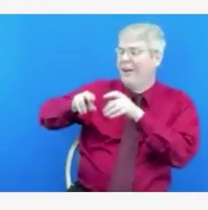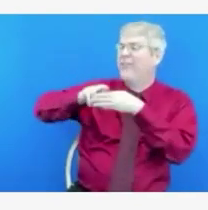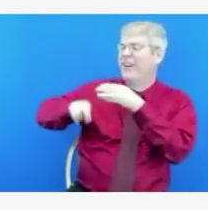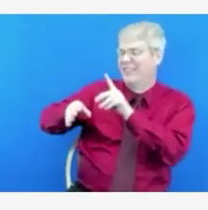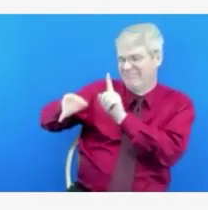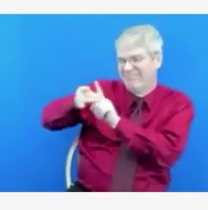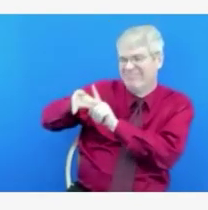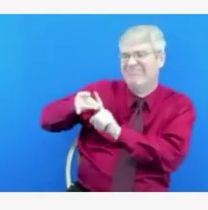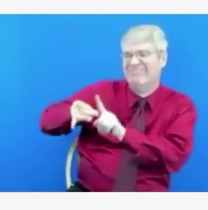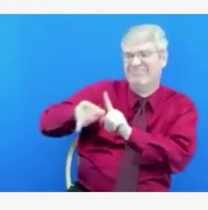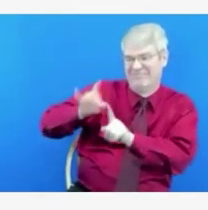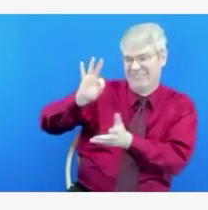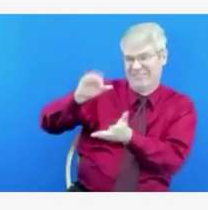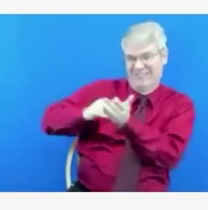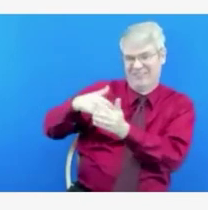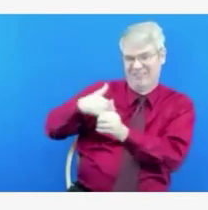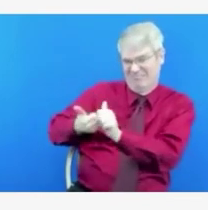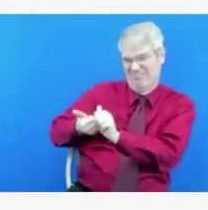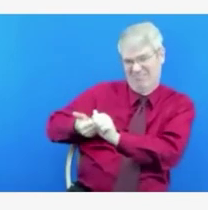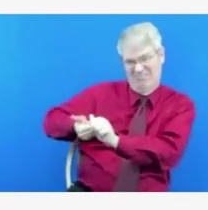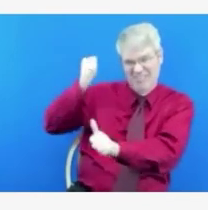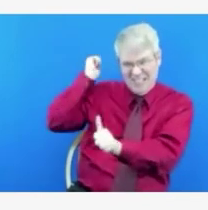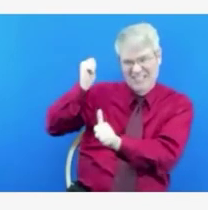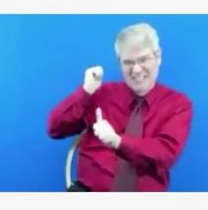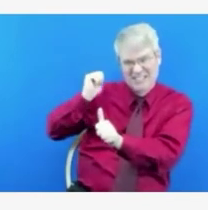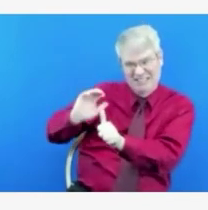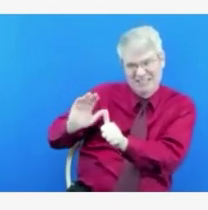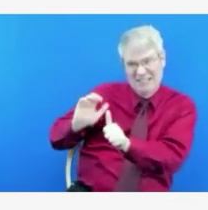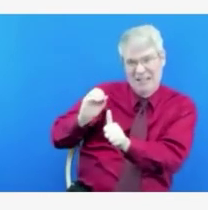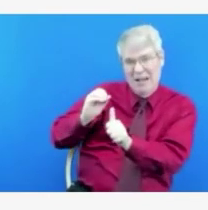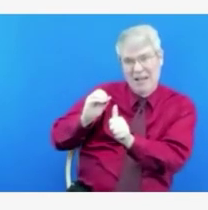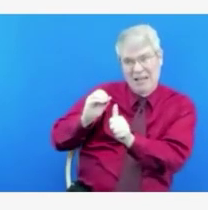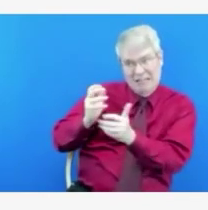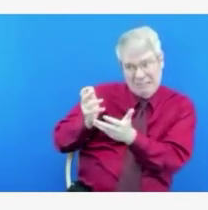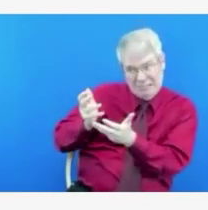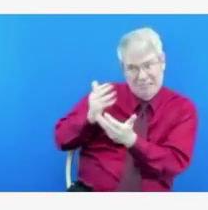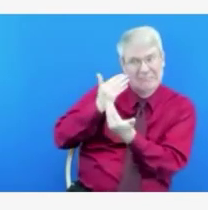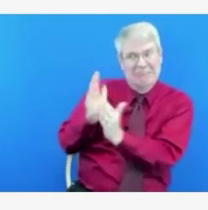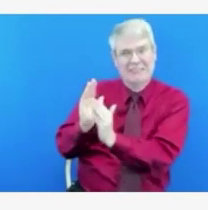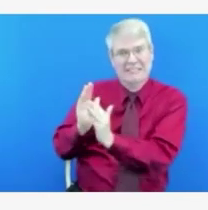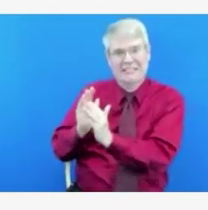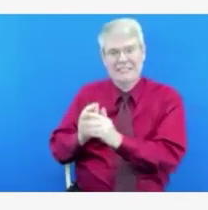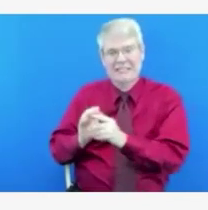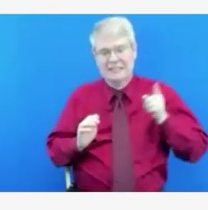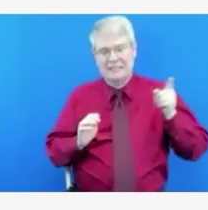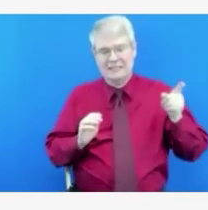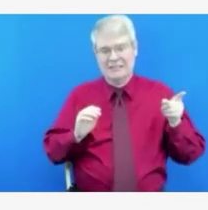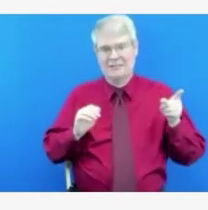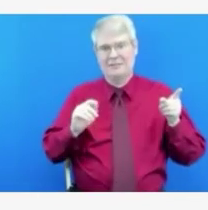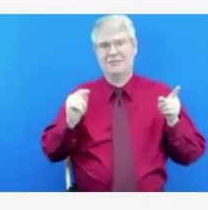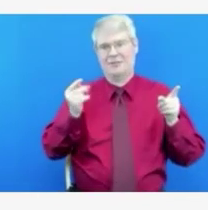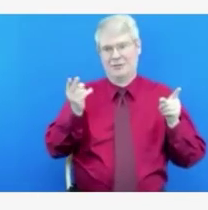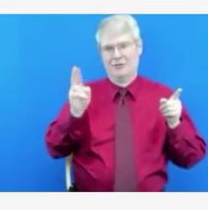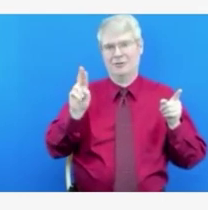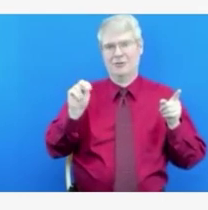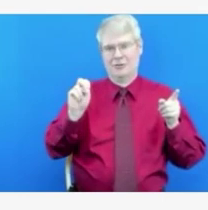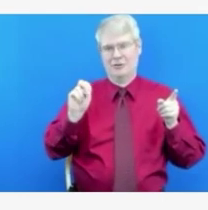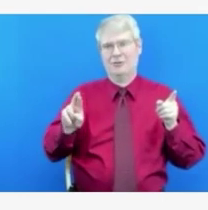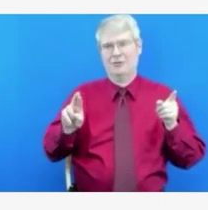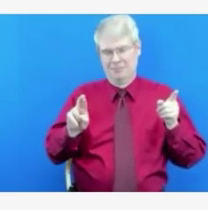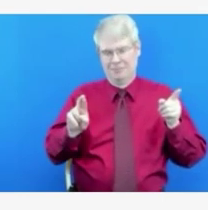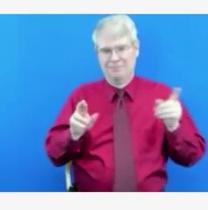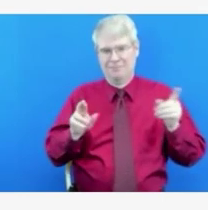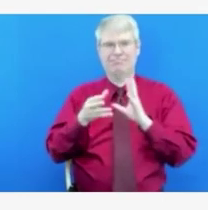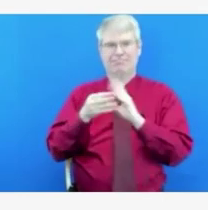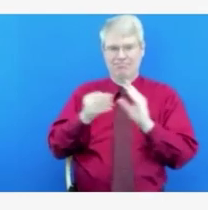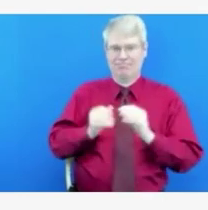Thanks, Elkie. Thanks for the question, Kyle. So I think one of the indicators that is the best way to determine how much